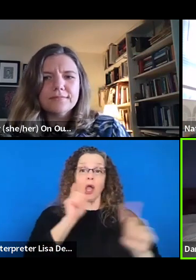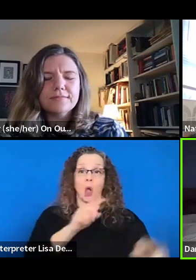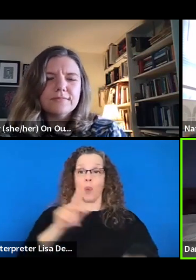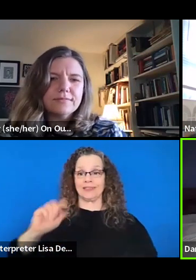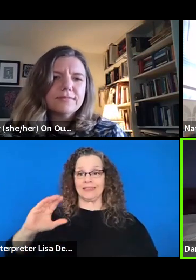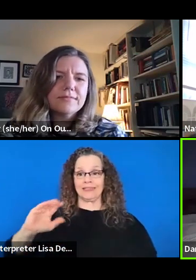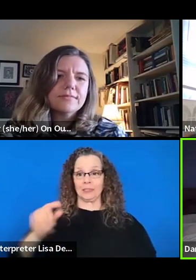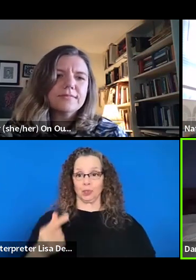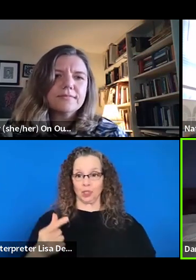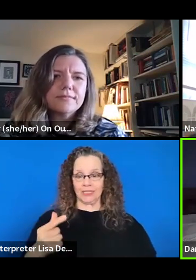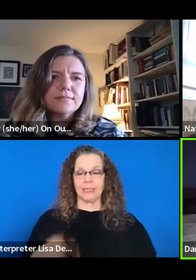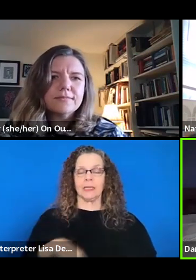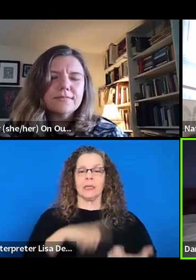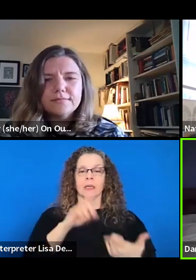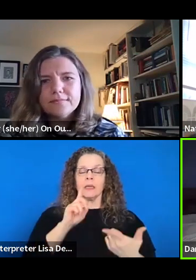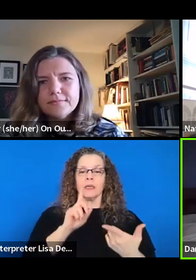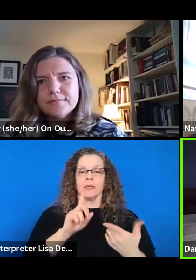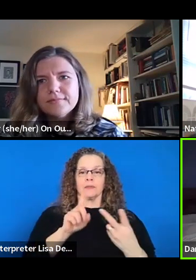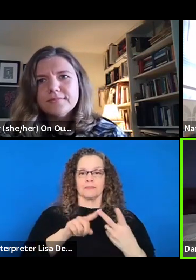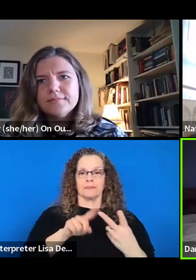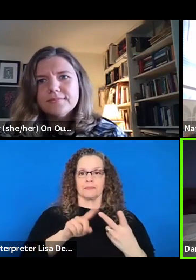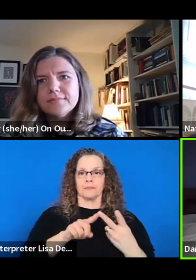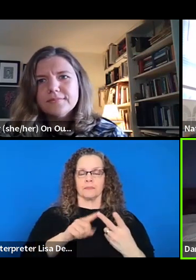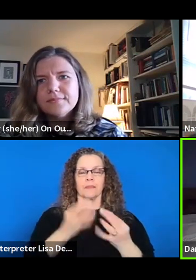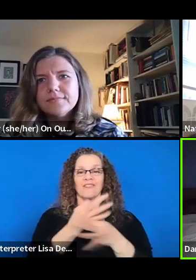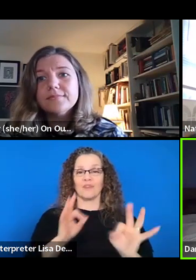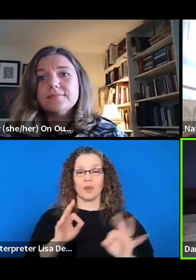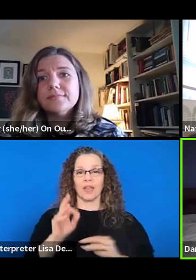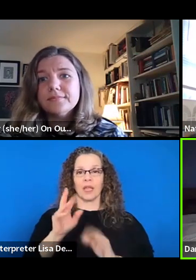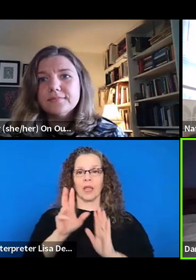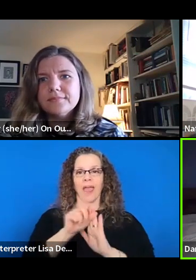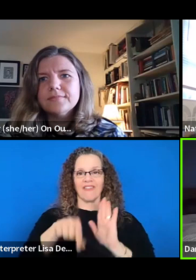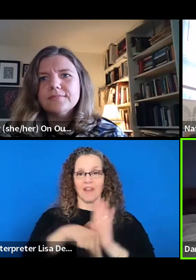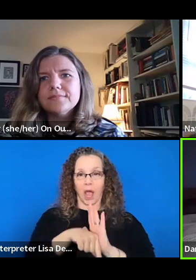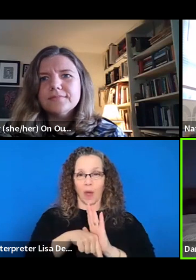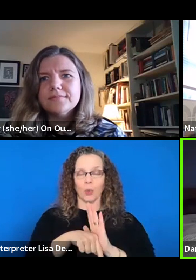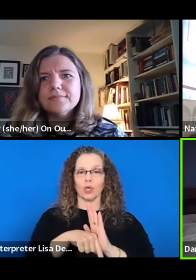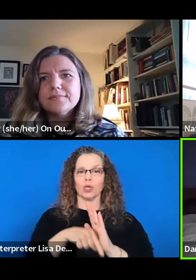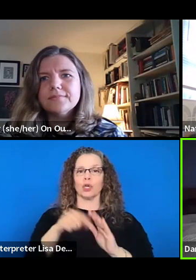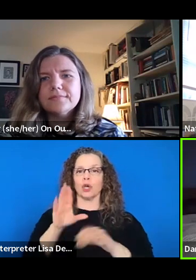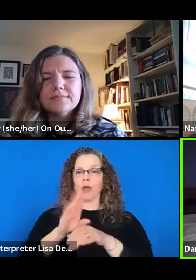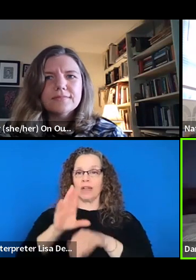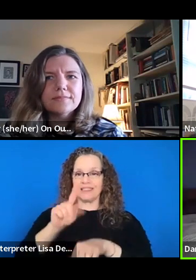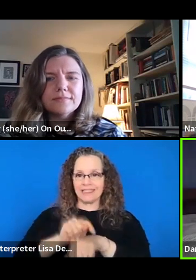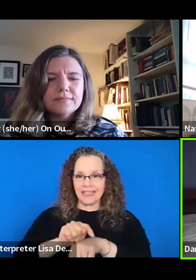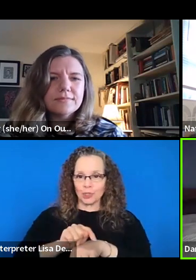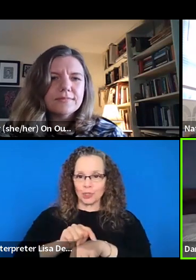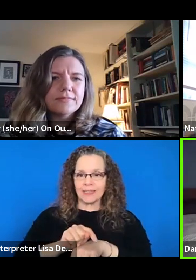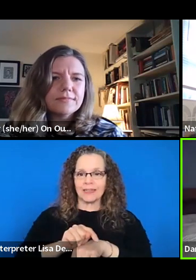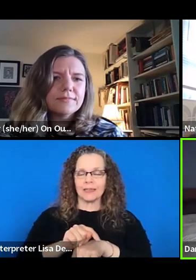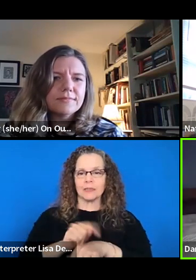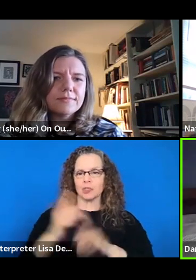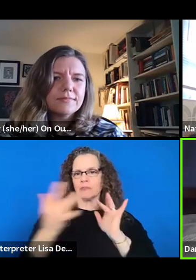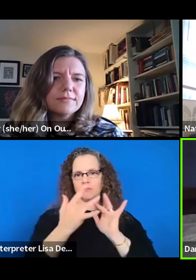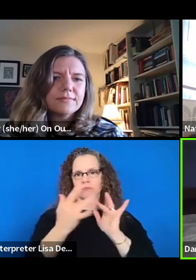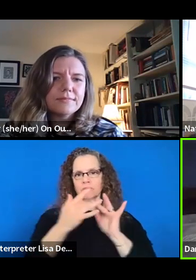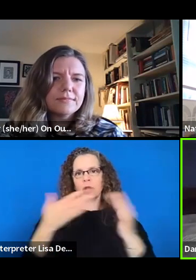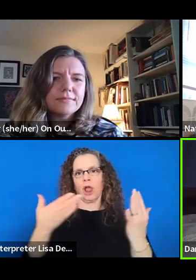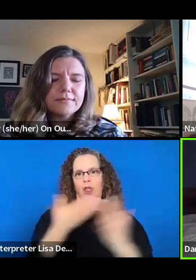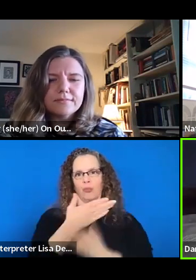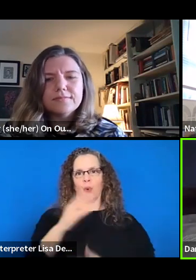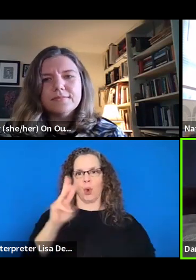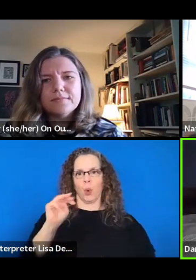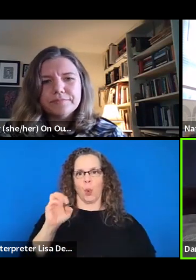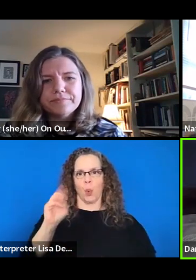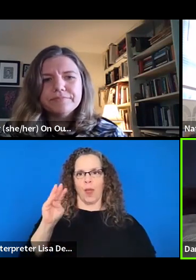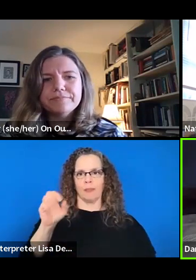make that session, we also offer free 30 minute intakes and consultations. Uh, and you can find, you can reach out to us through our website, uh, which will